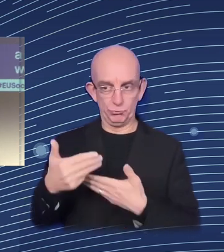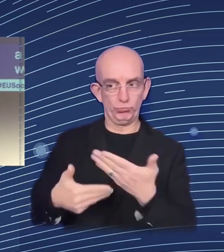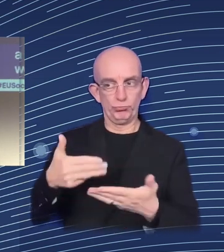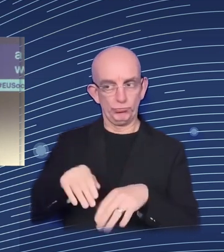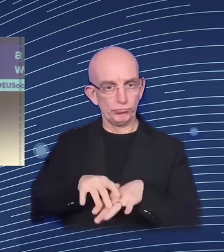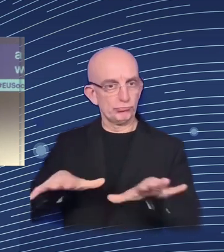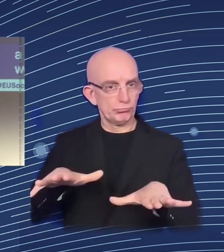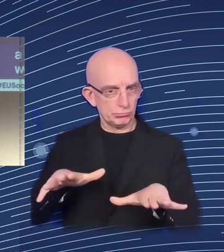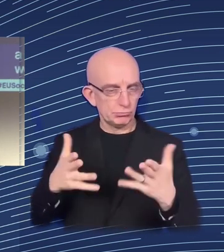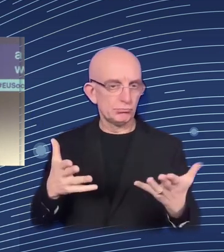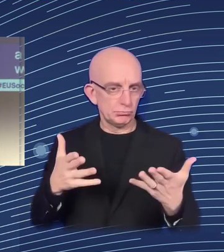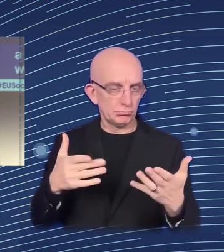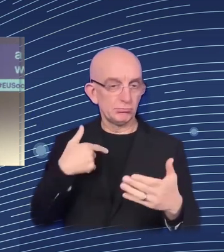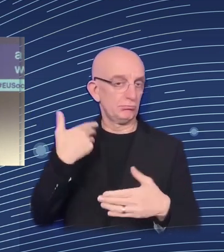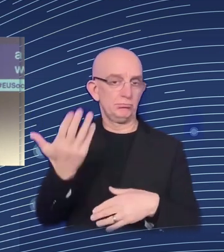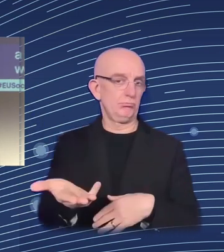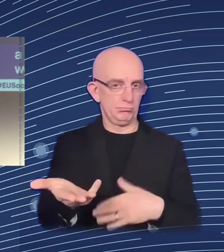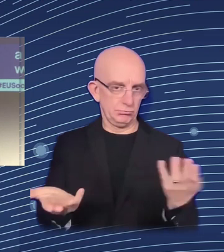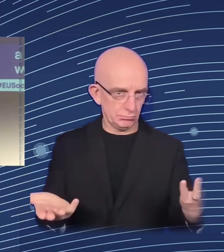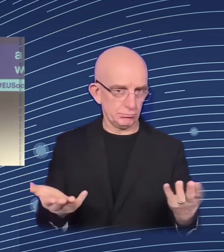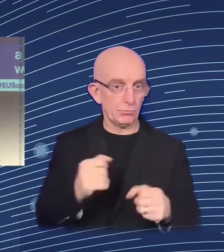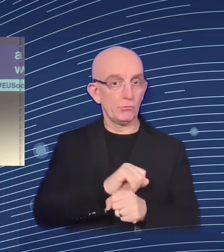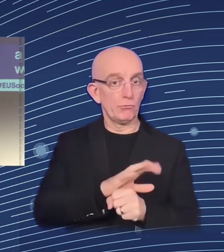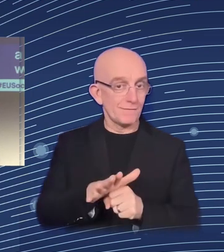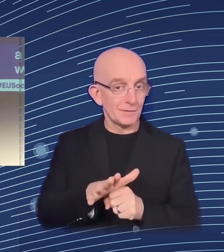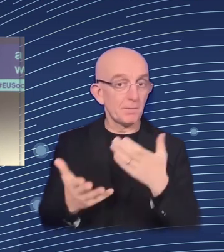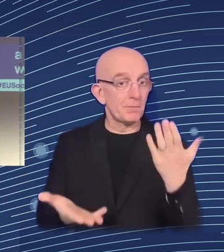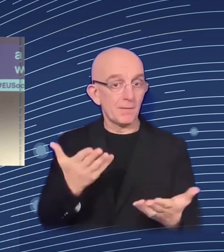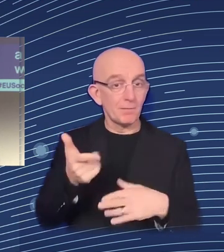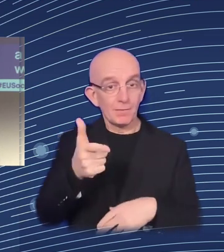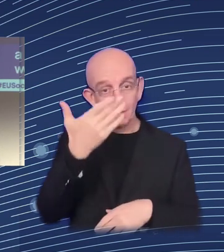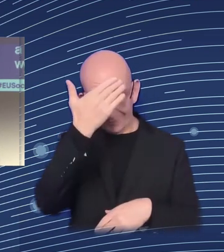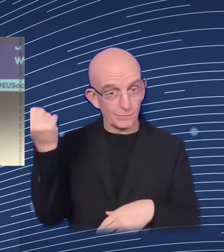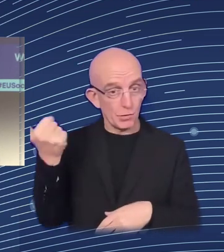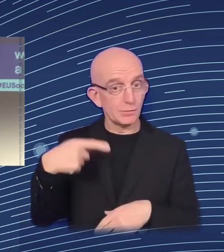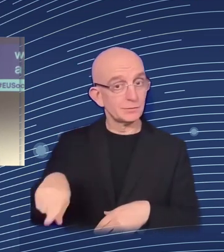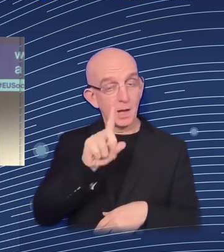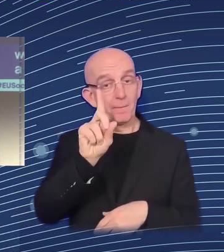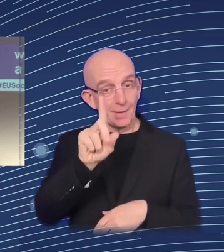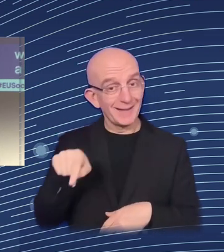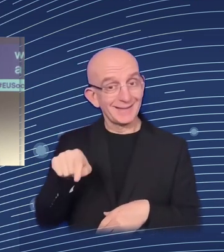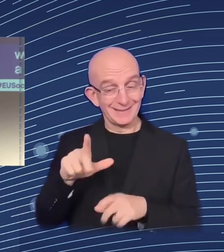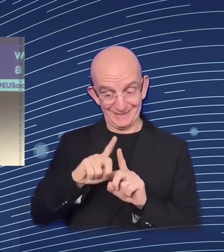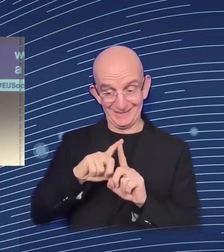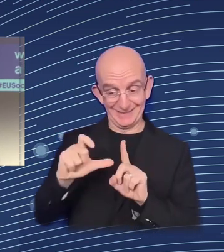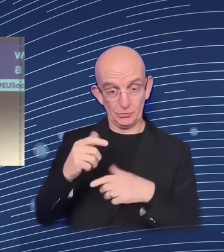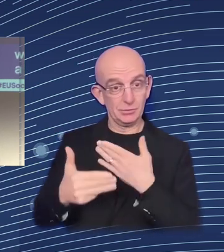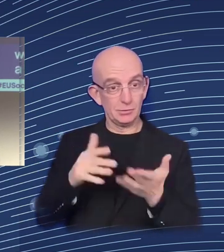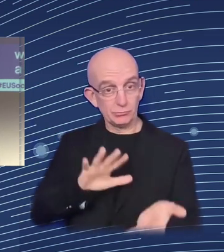digital transformation was a key point because it really forced an experiment whereby my